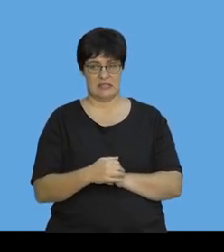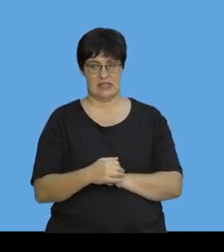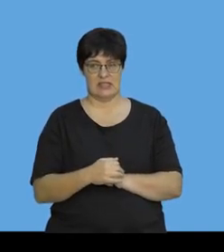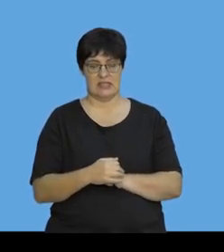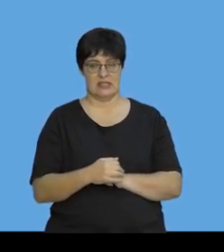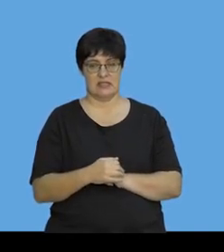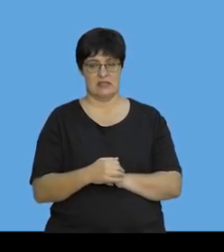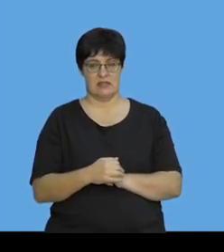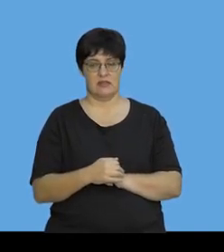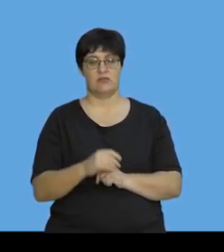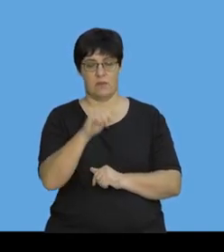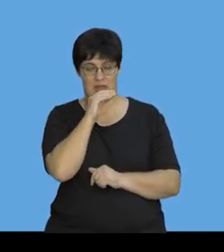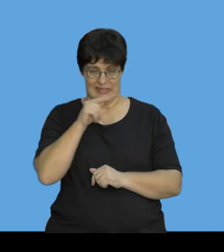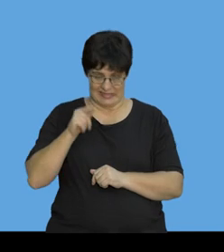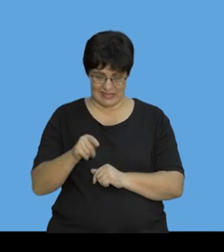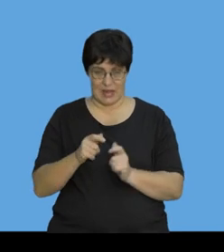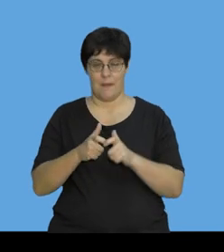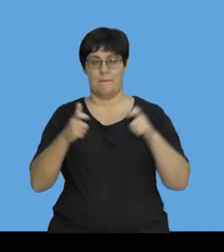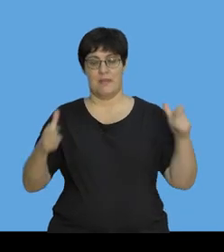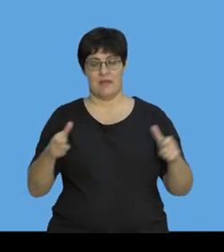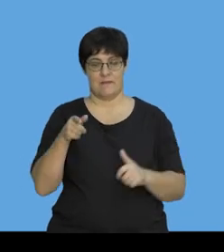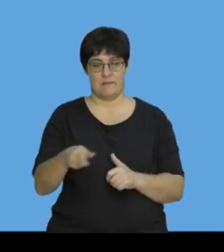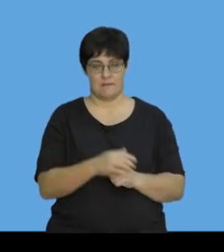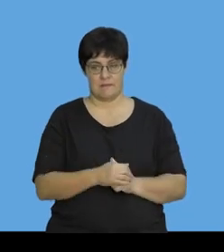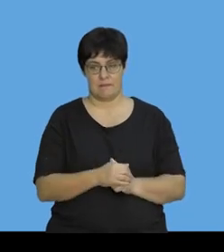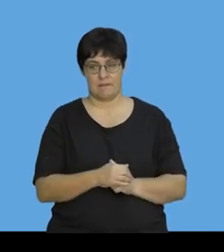is bigger.